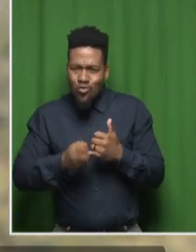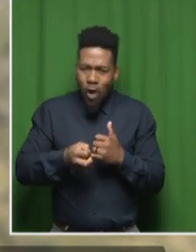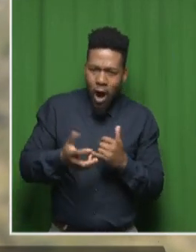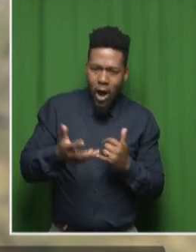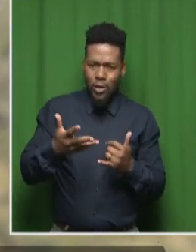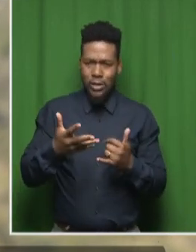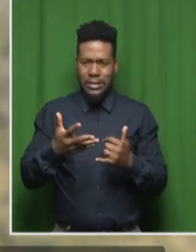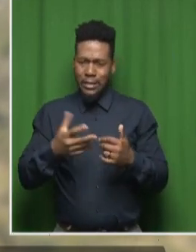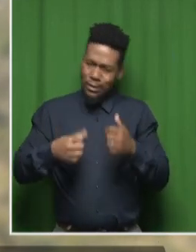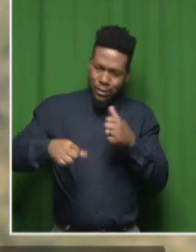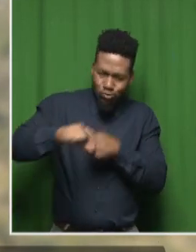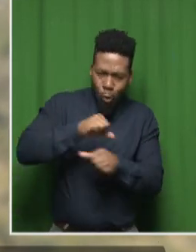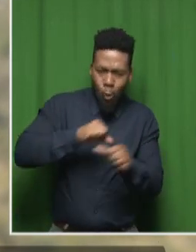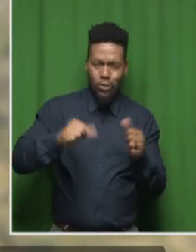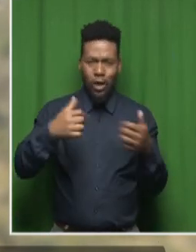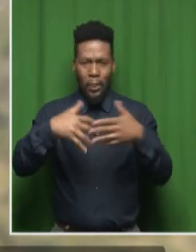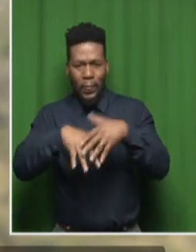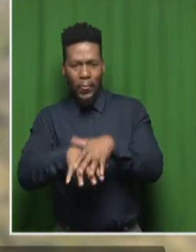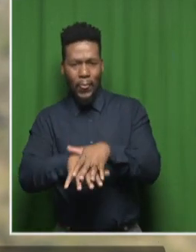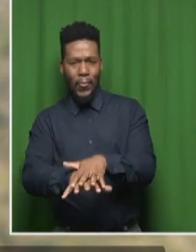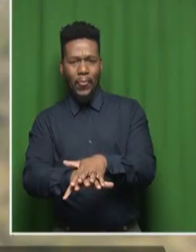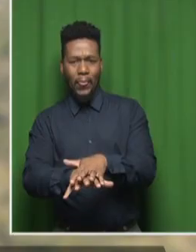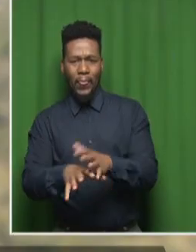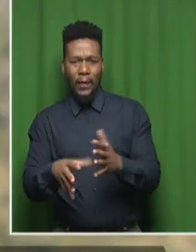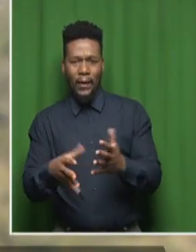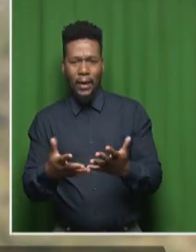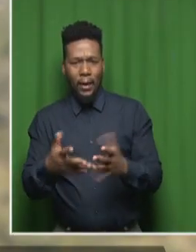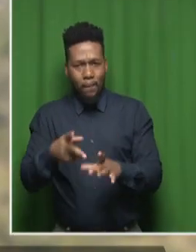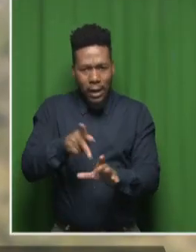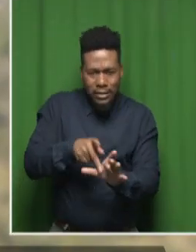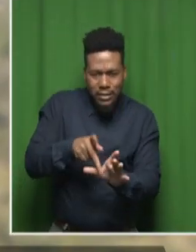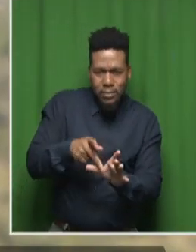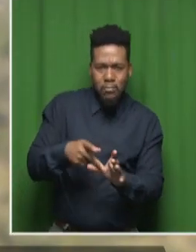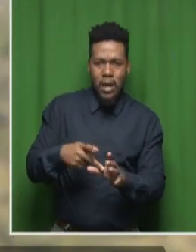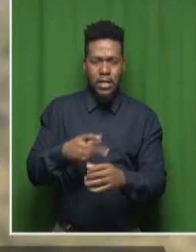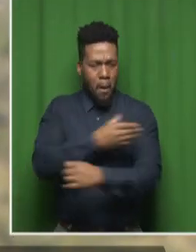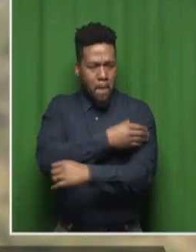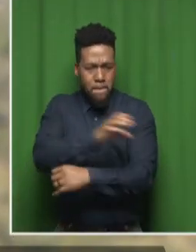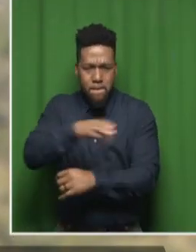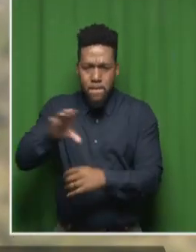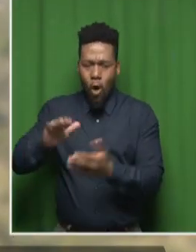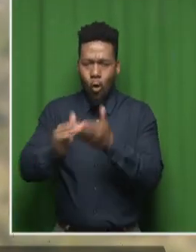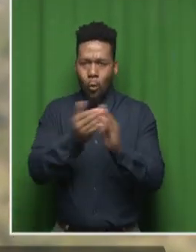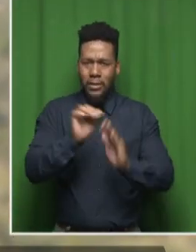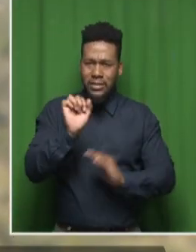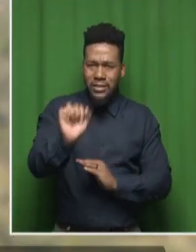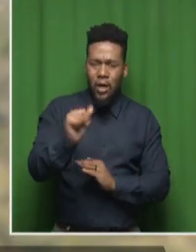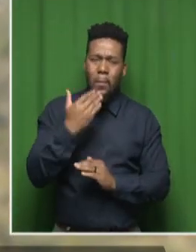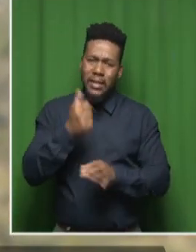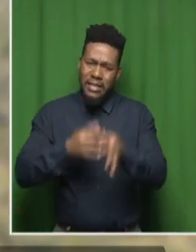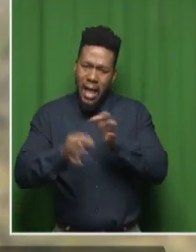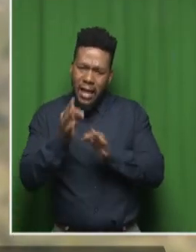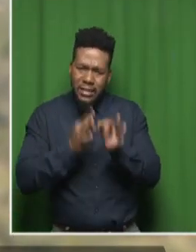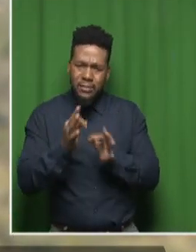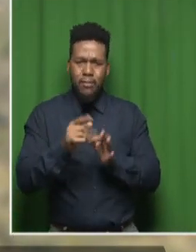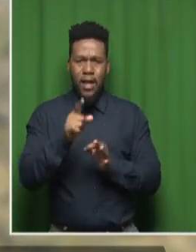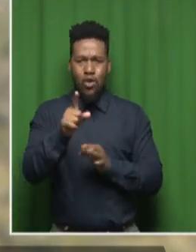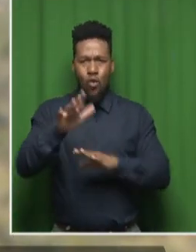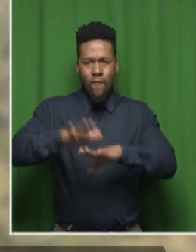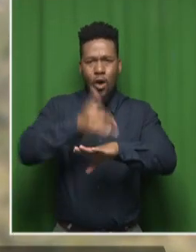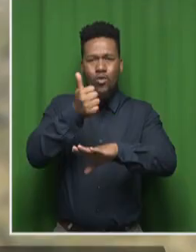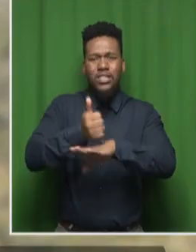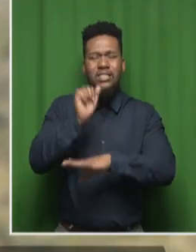social cohesion and really look at empowering your community at large. Talk to us about the establishment of your foundation,